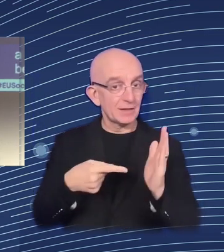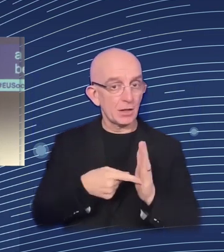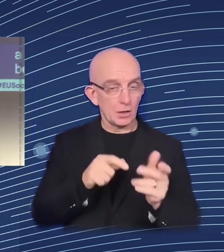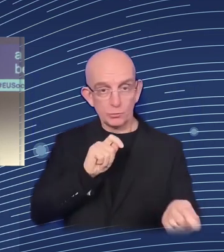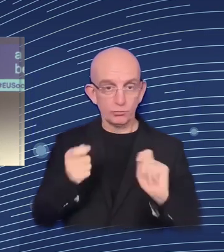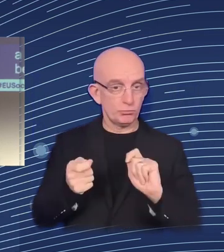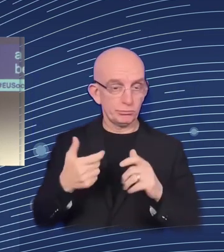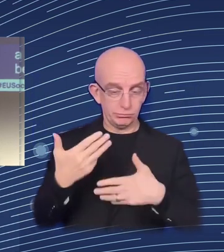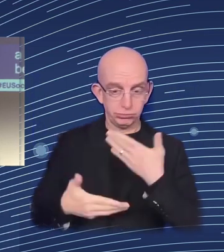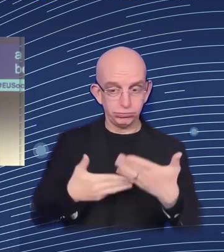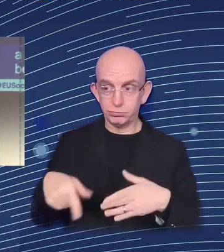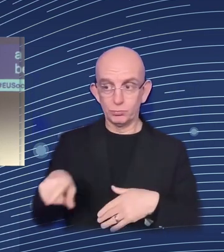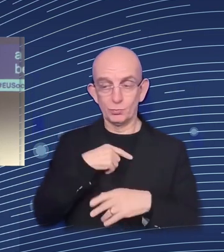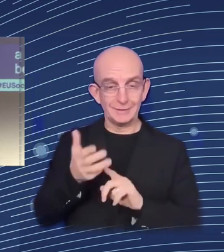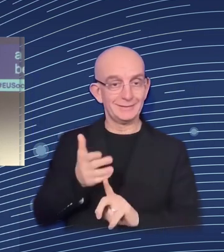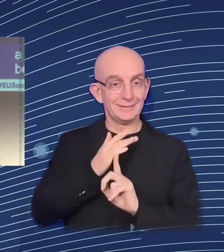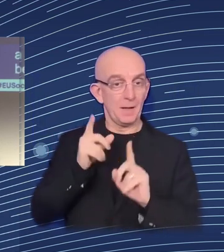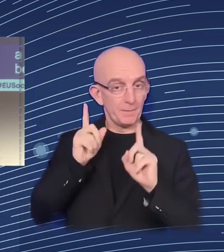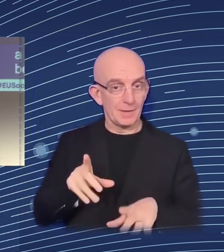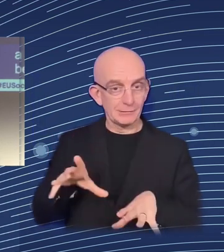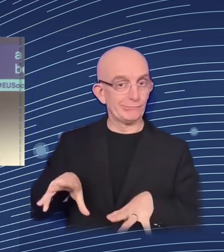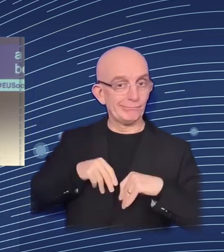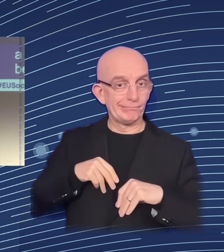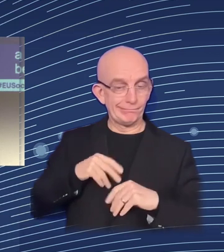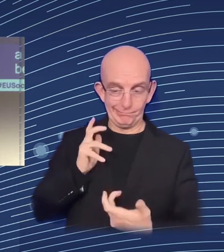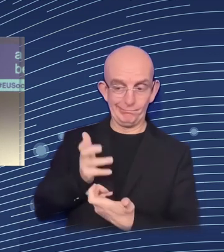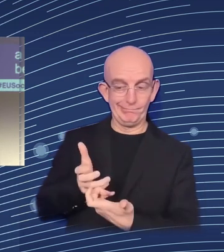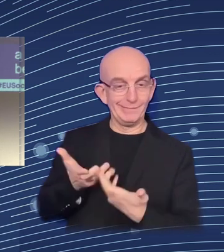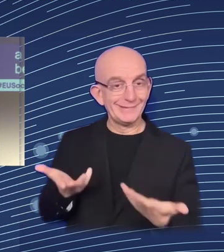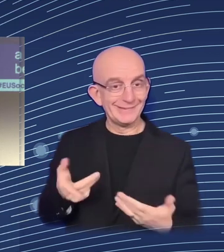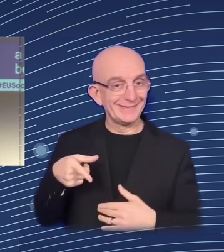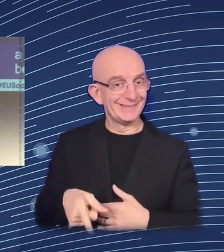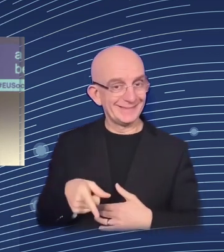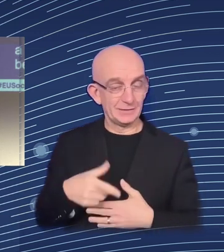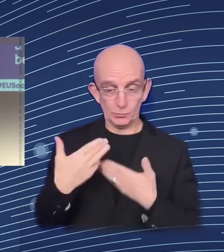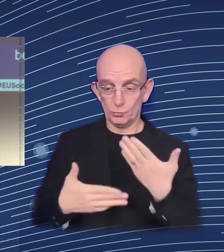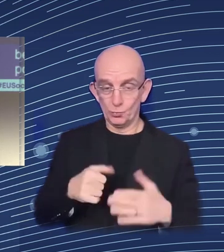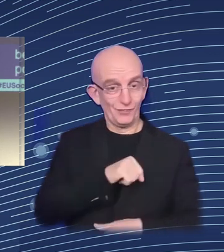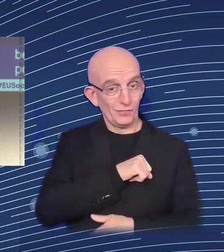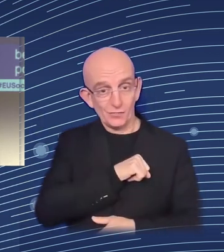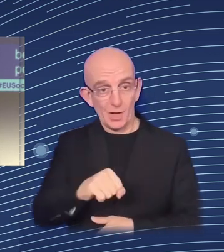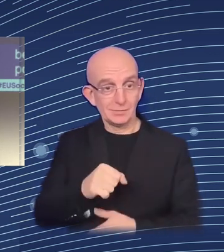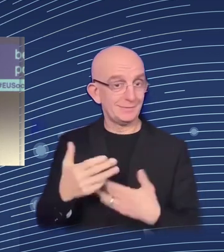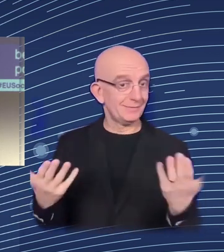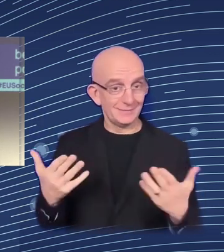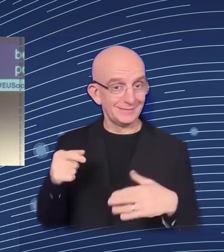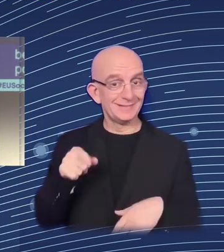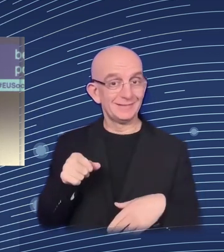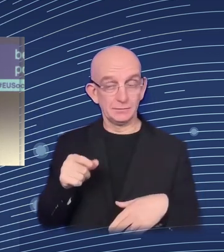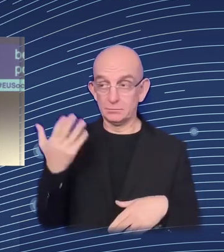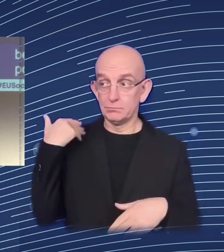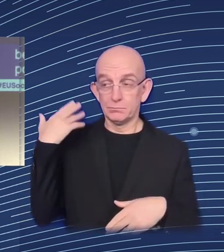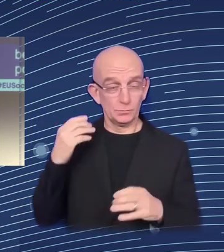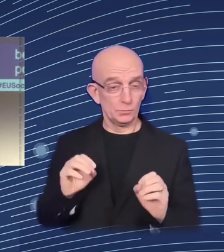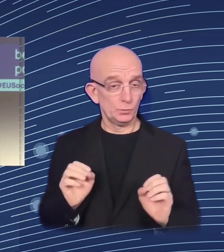that would not have been possible otherwise. So in this sense, it's not the pandemic per se, but the response to the